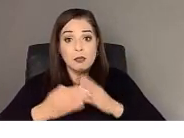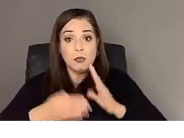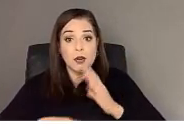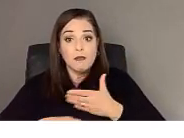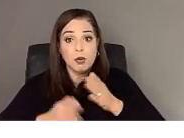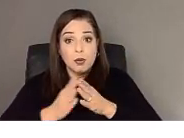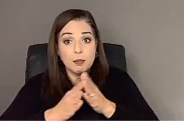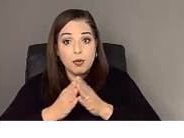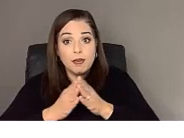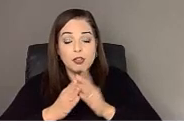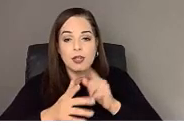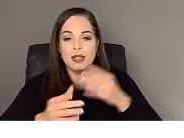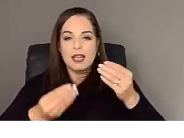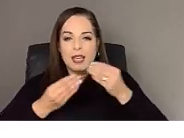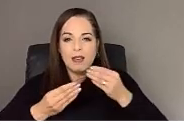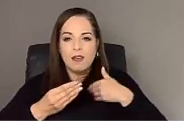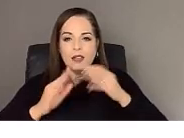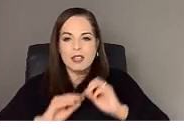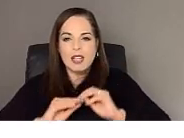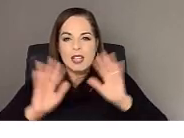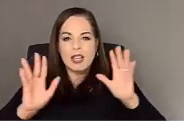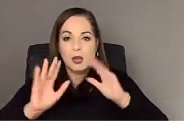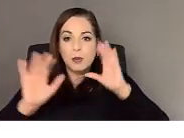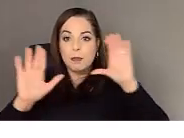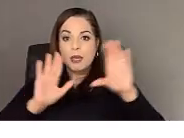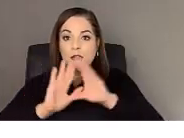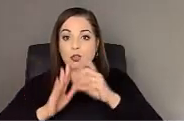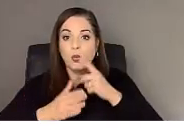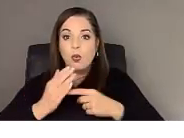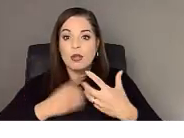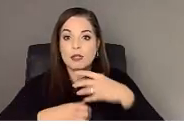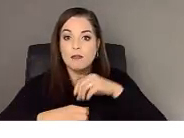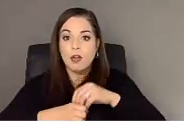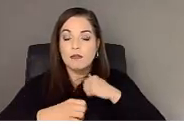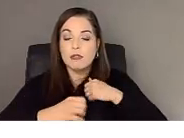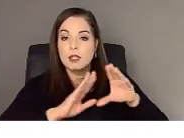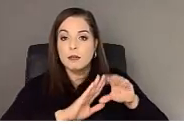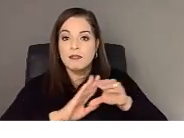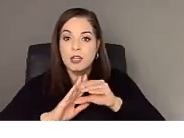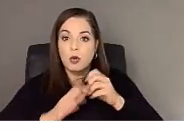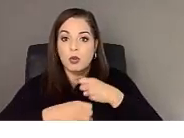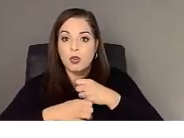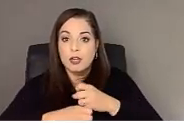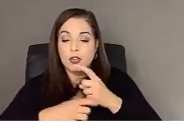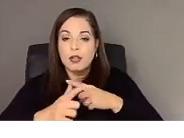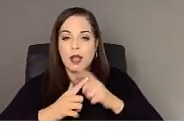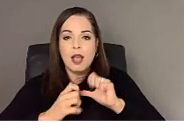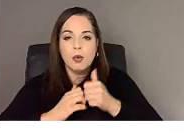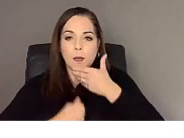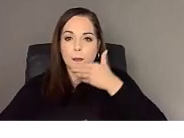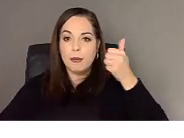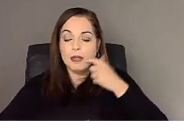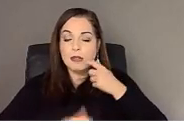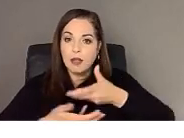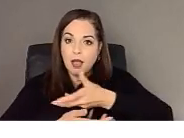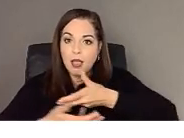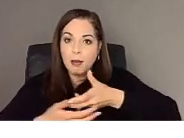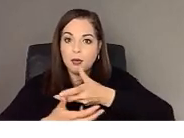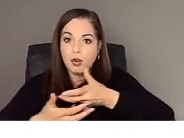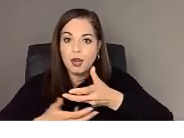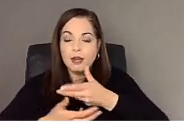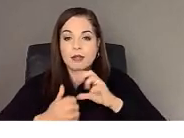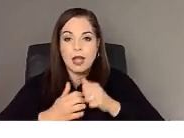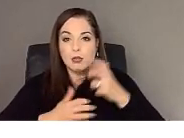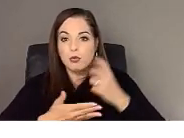gave us a clearer picture of what goes into the creation of the video and how to best collaborate to get the most out of each stage of the